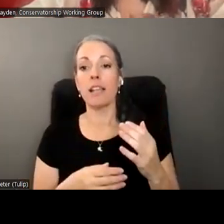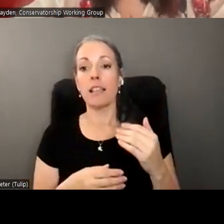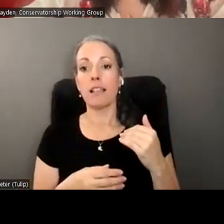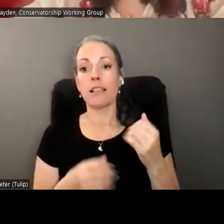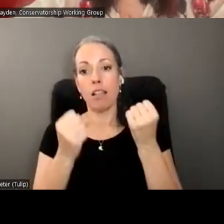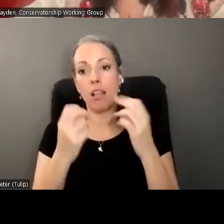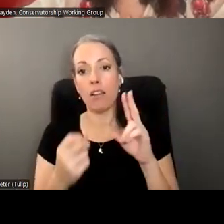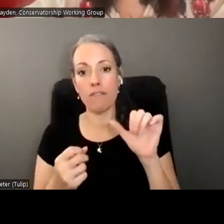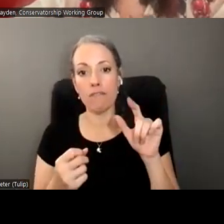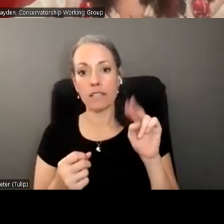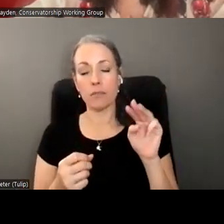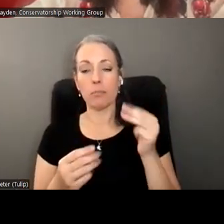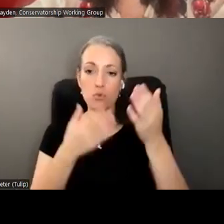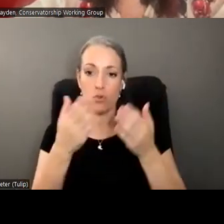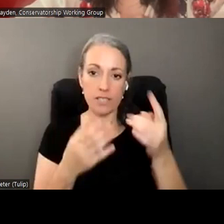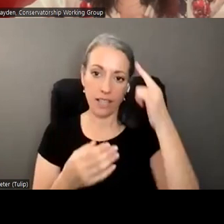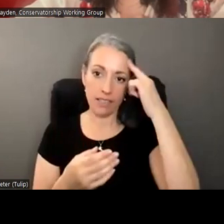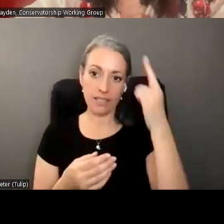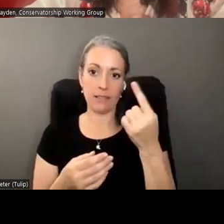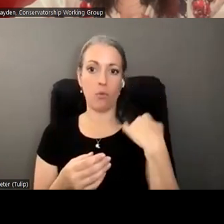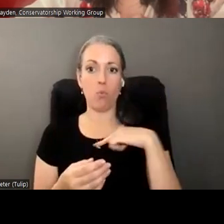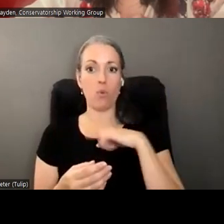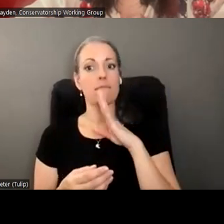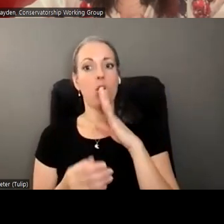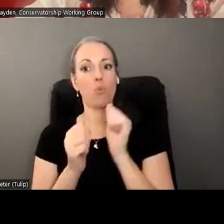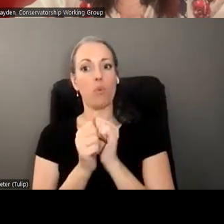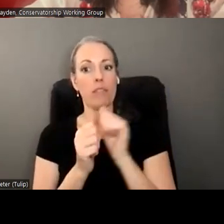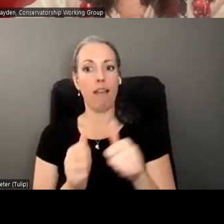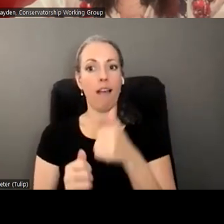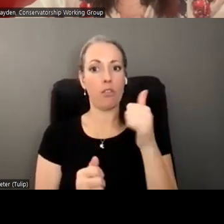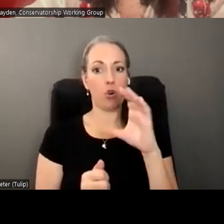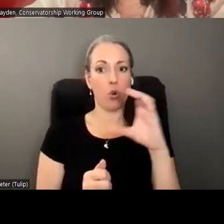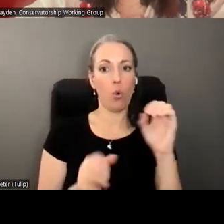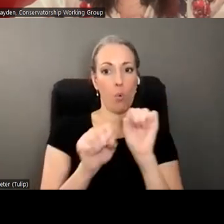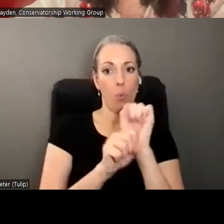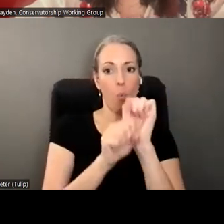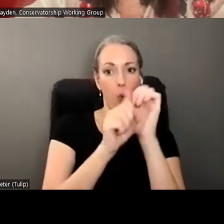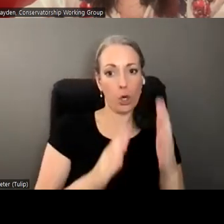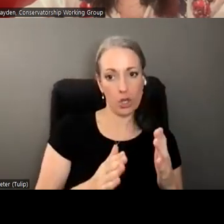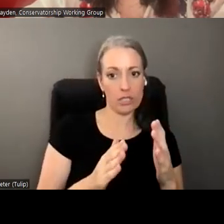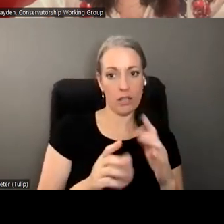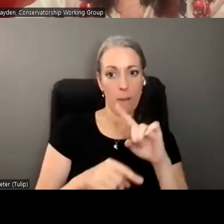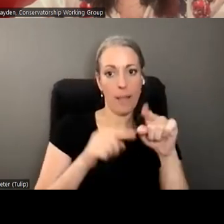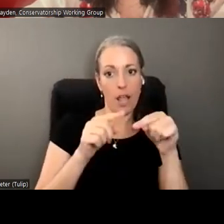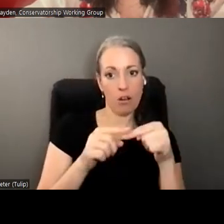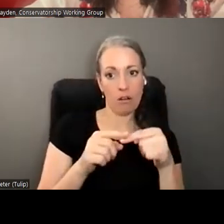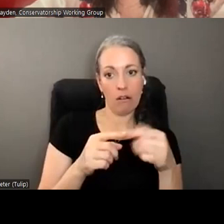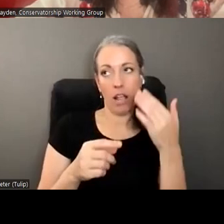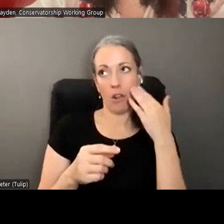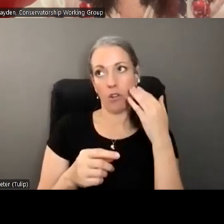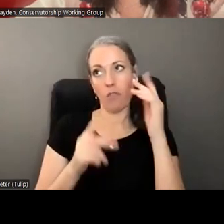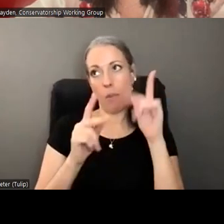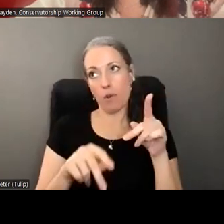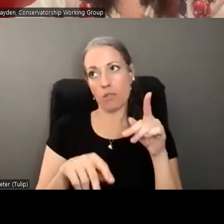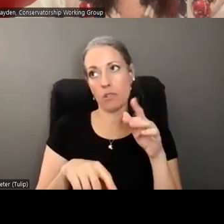you I think something that we've talked to some of our colleagues at the organization about, and I don't know if the person on the call today might want to respond